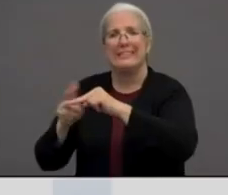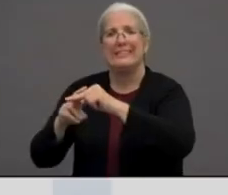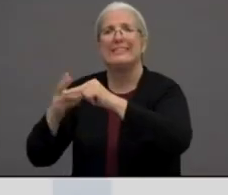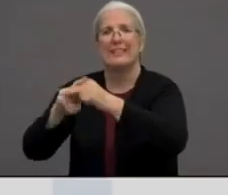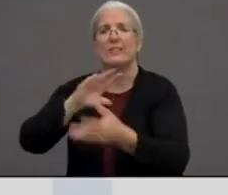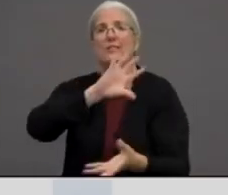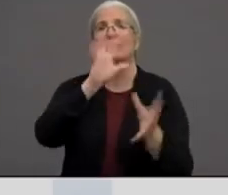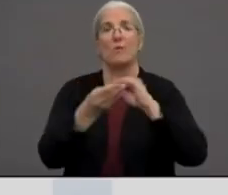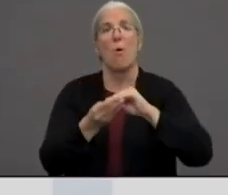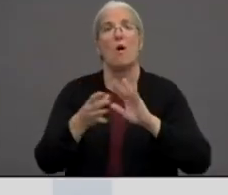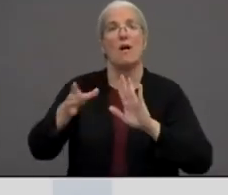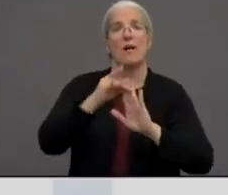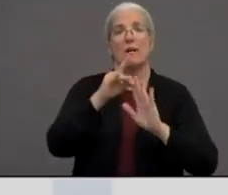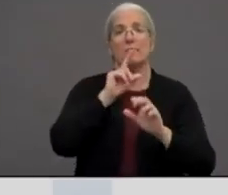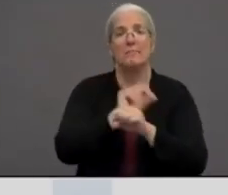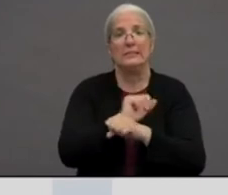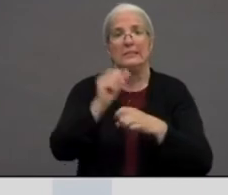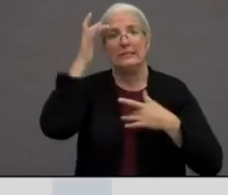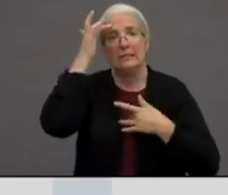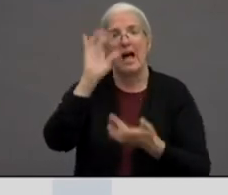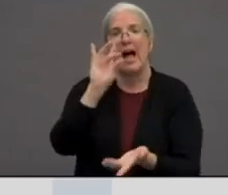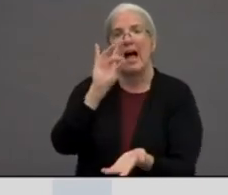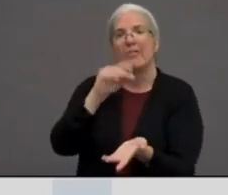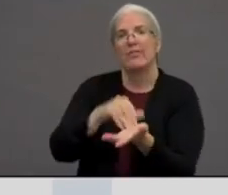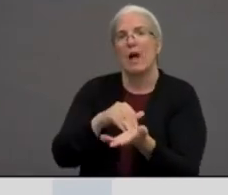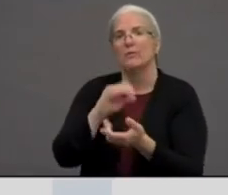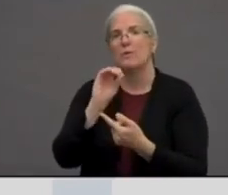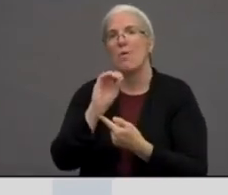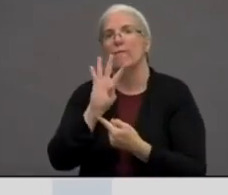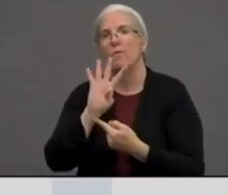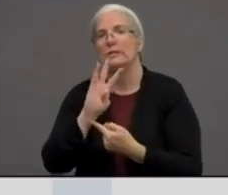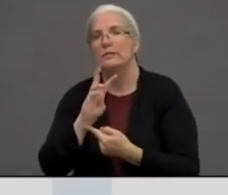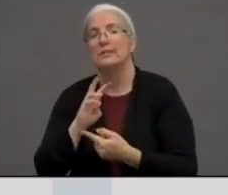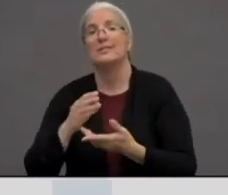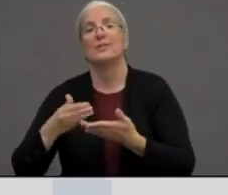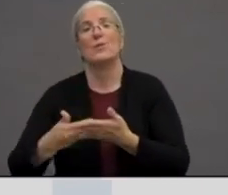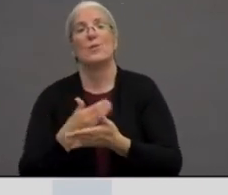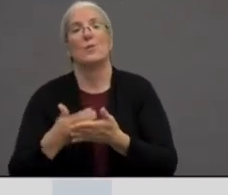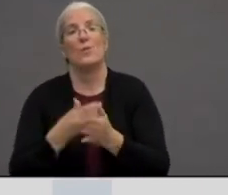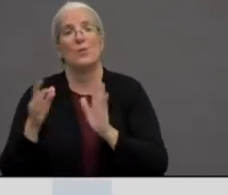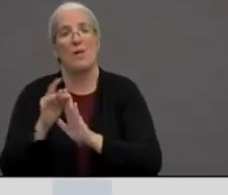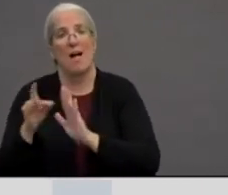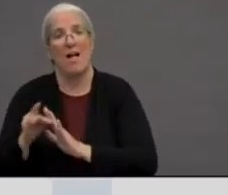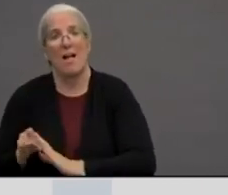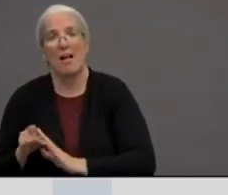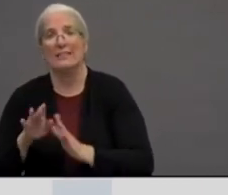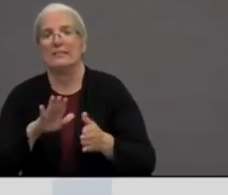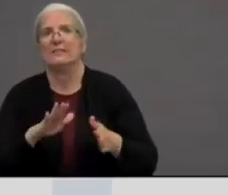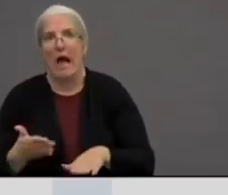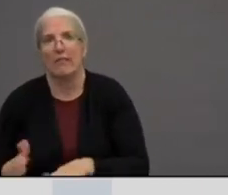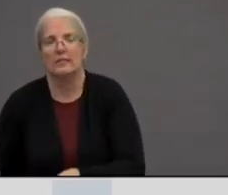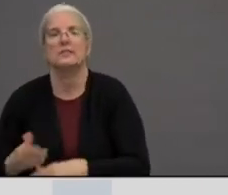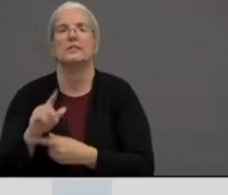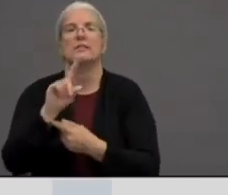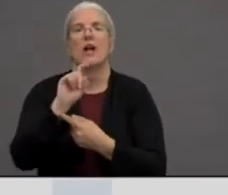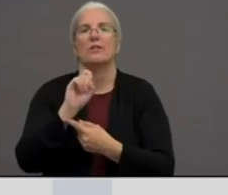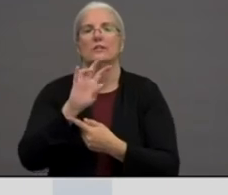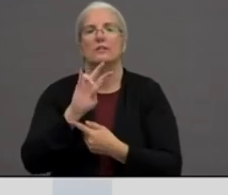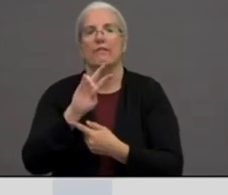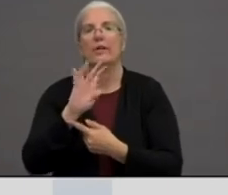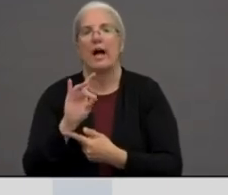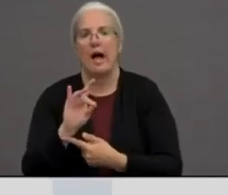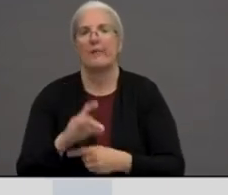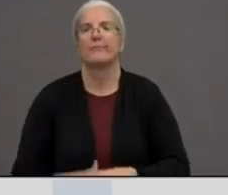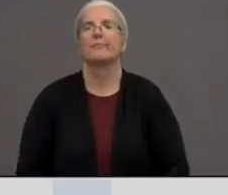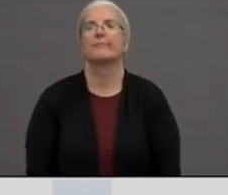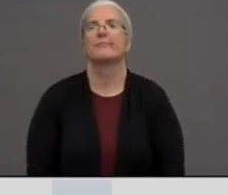,046. New cases as of yesterday, 254. We've had 178 deaths, no new deaths,